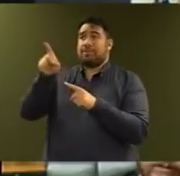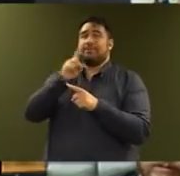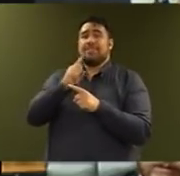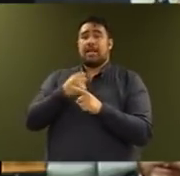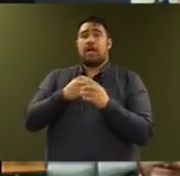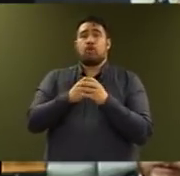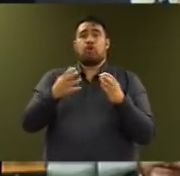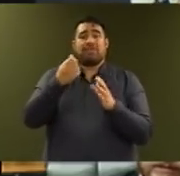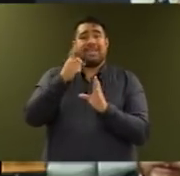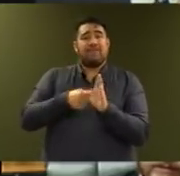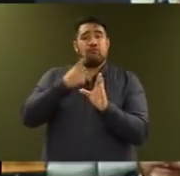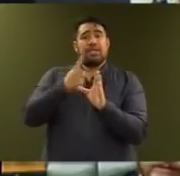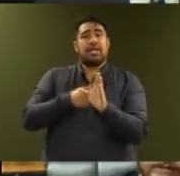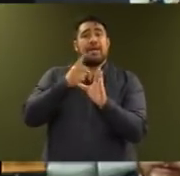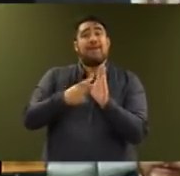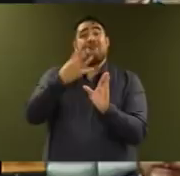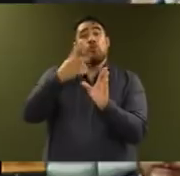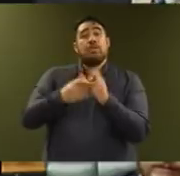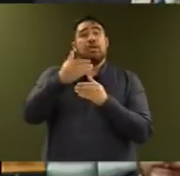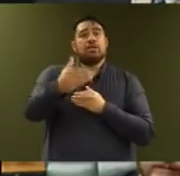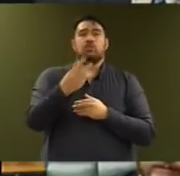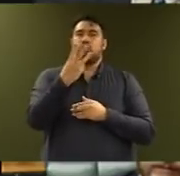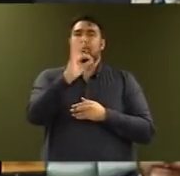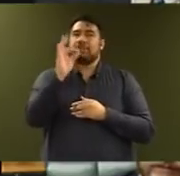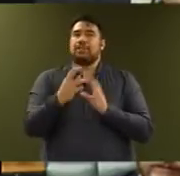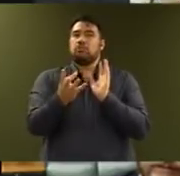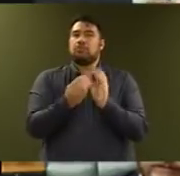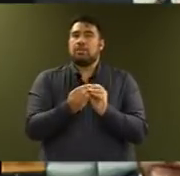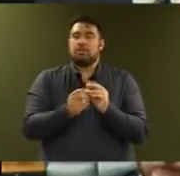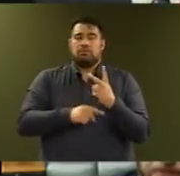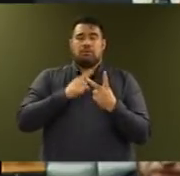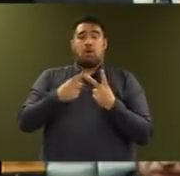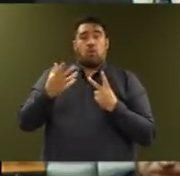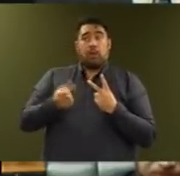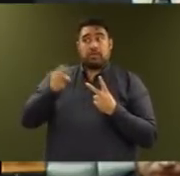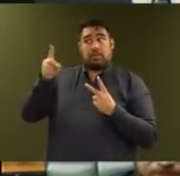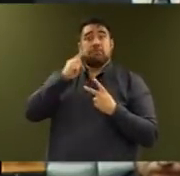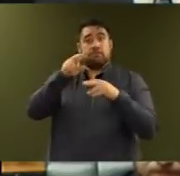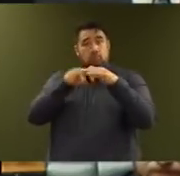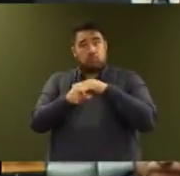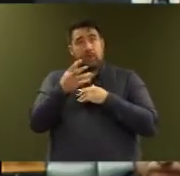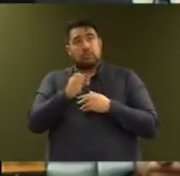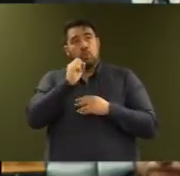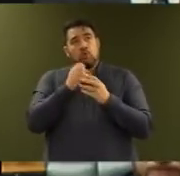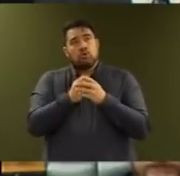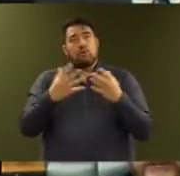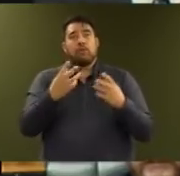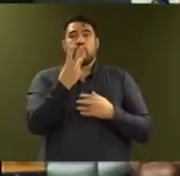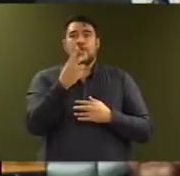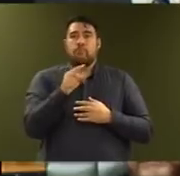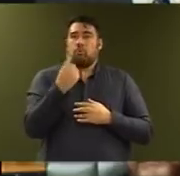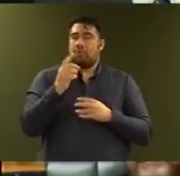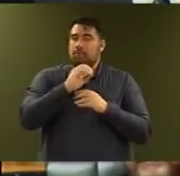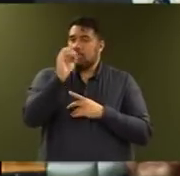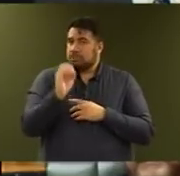per annum on average over the next four years. Wages are forecast to rise by an average of 3.1 per cent over the forecast period,